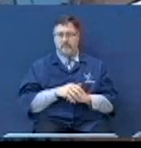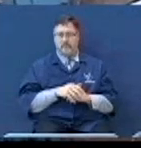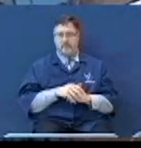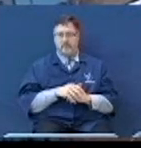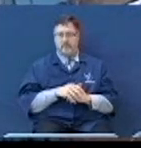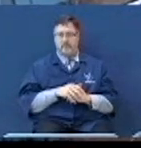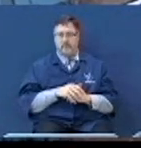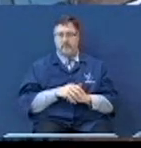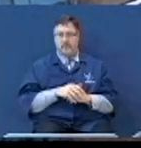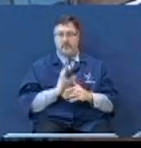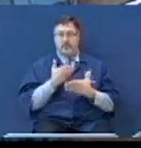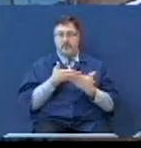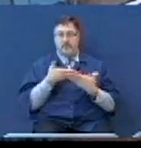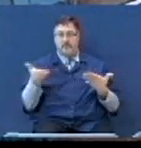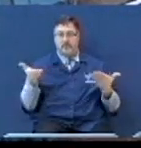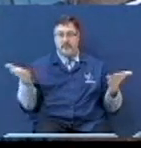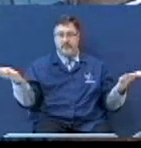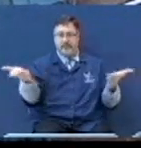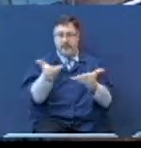and then there's some here